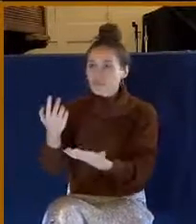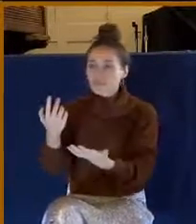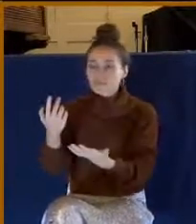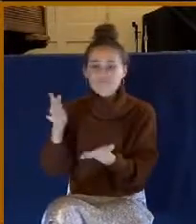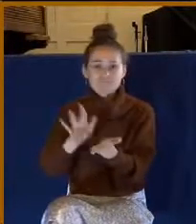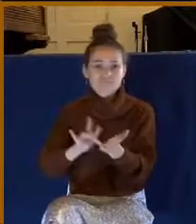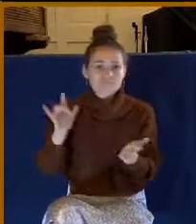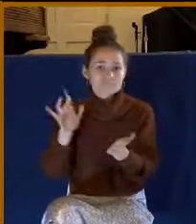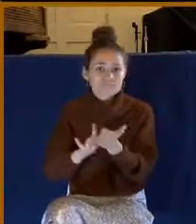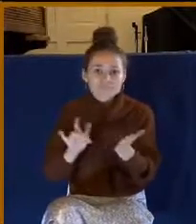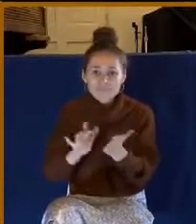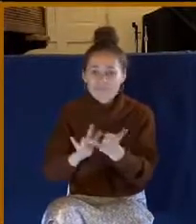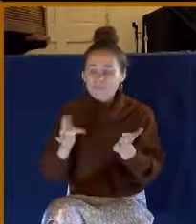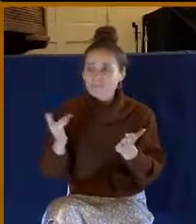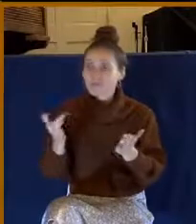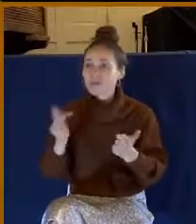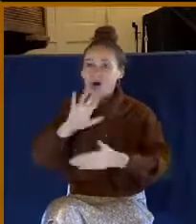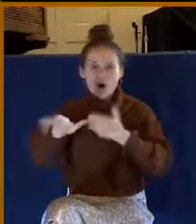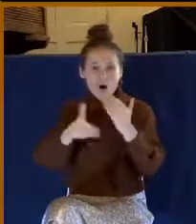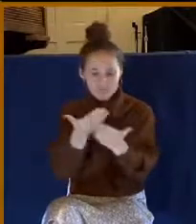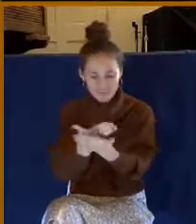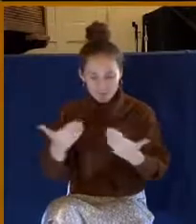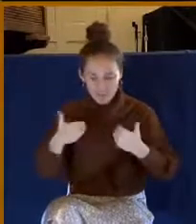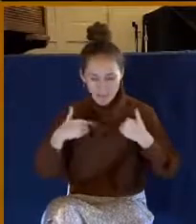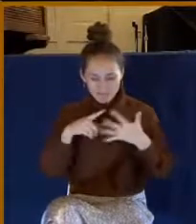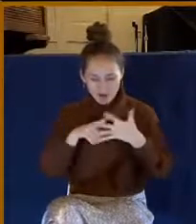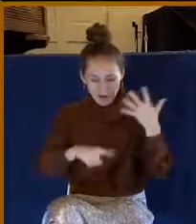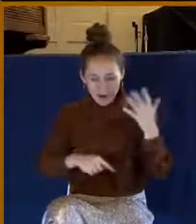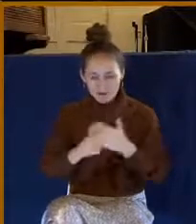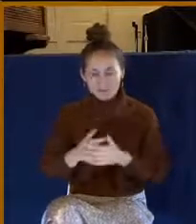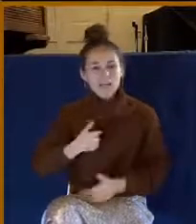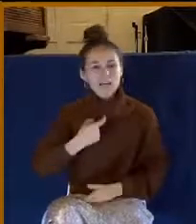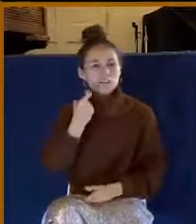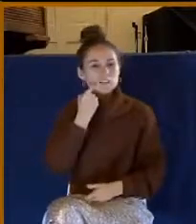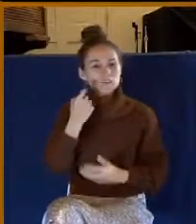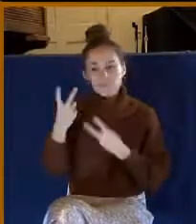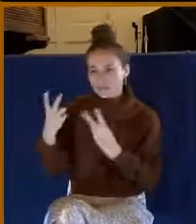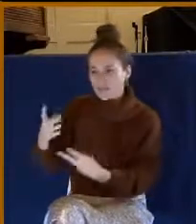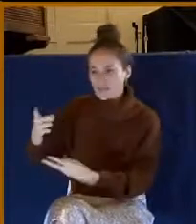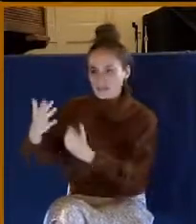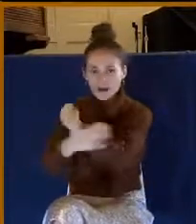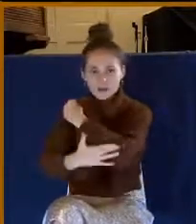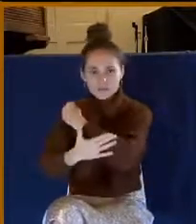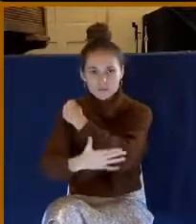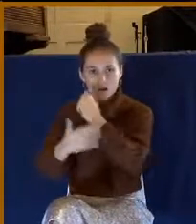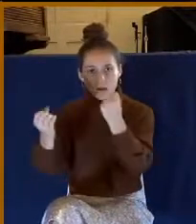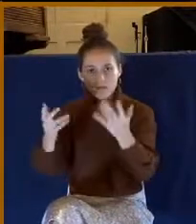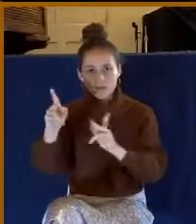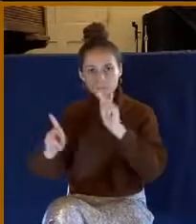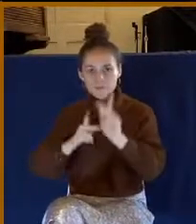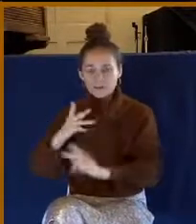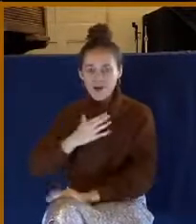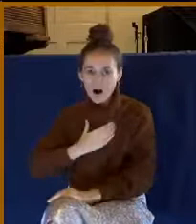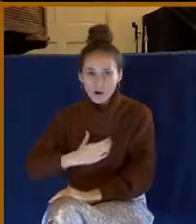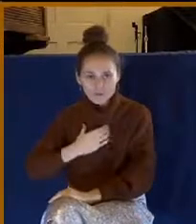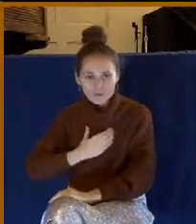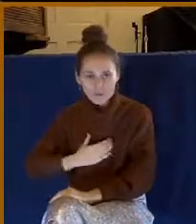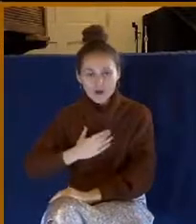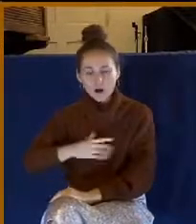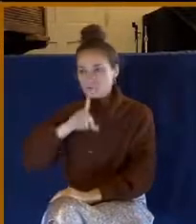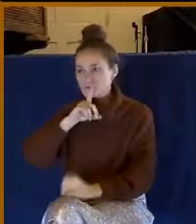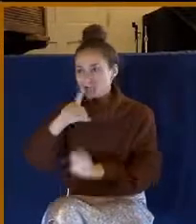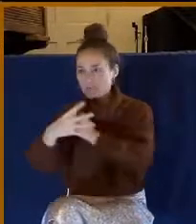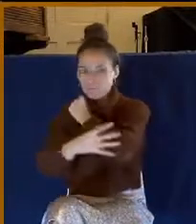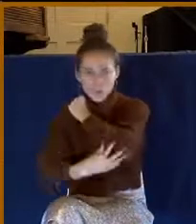that all the things that we have. I was just in a country where a lot of people are going hungry. A lot of people are so very